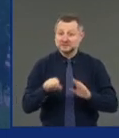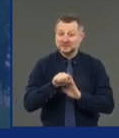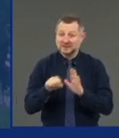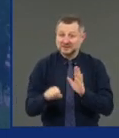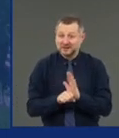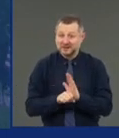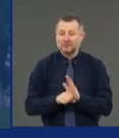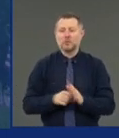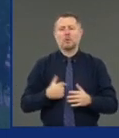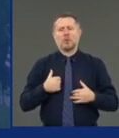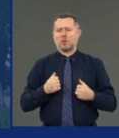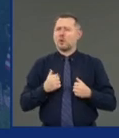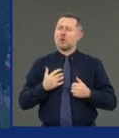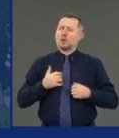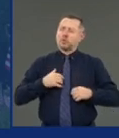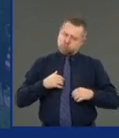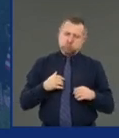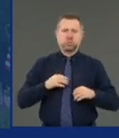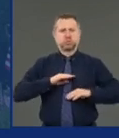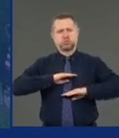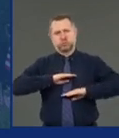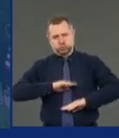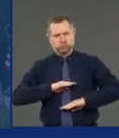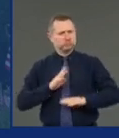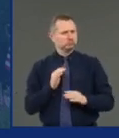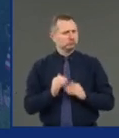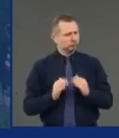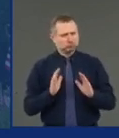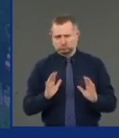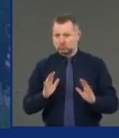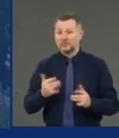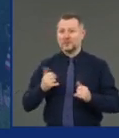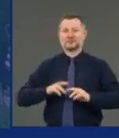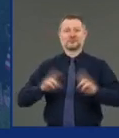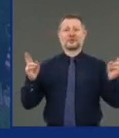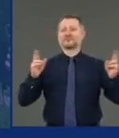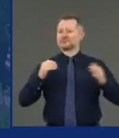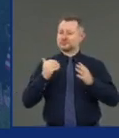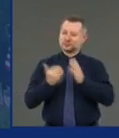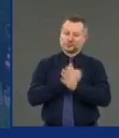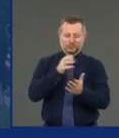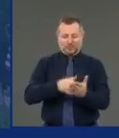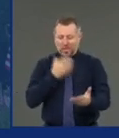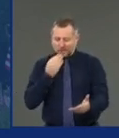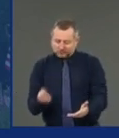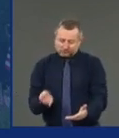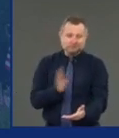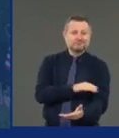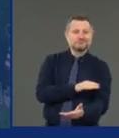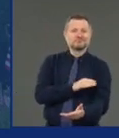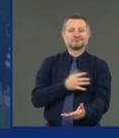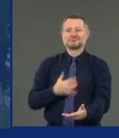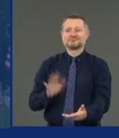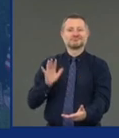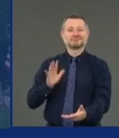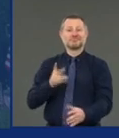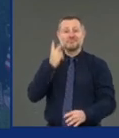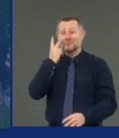the next phase, open a new chapter. Memorial Day is often a time when